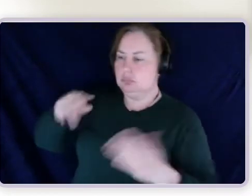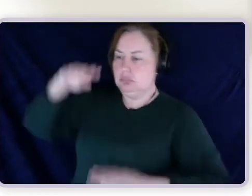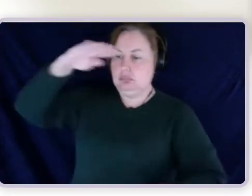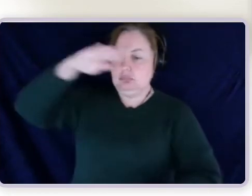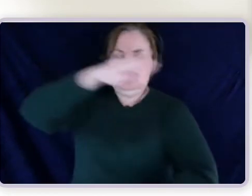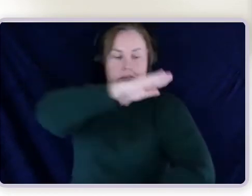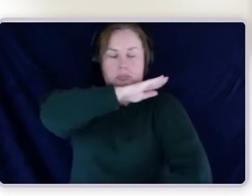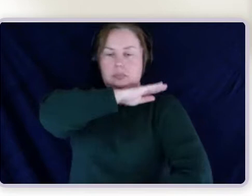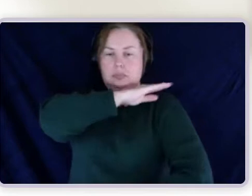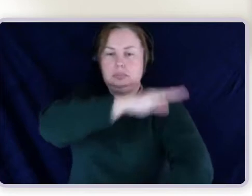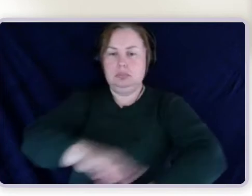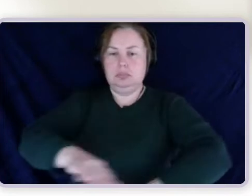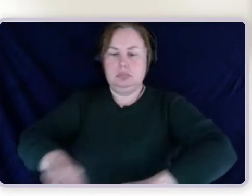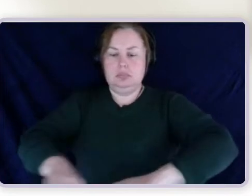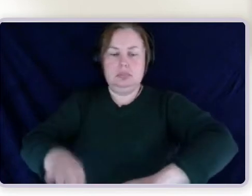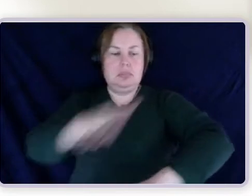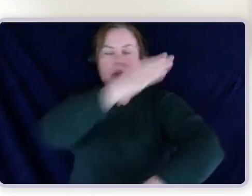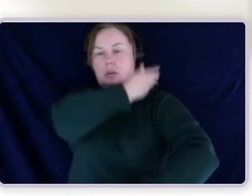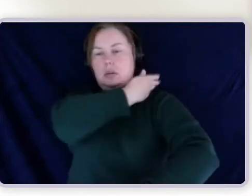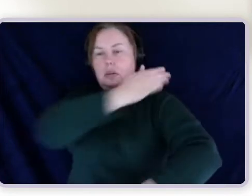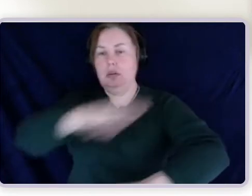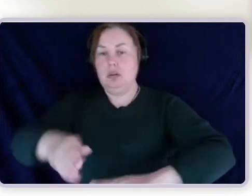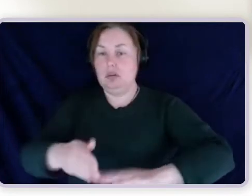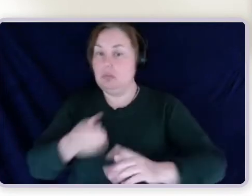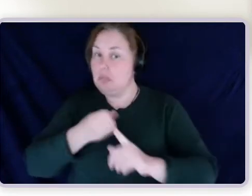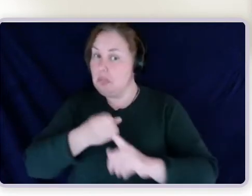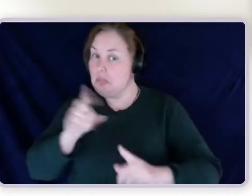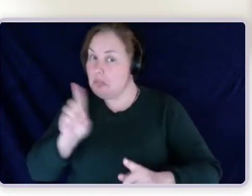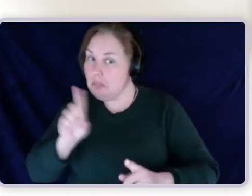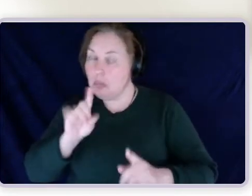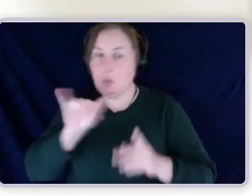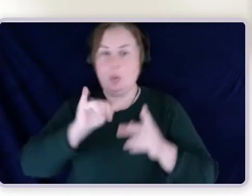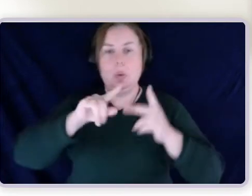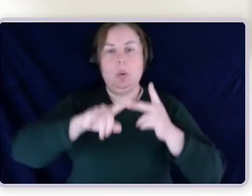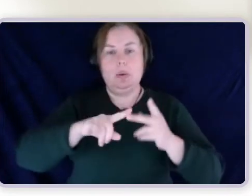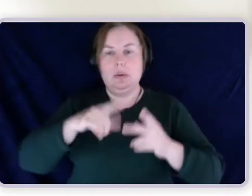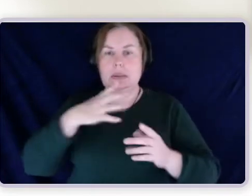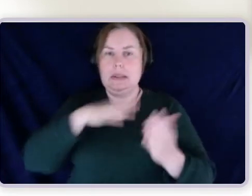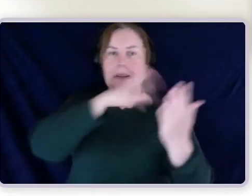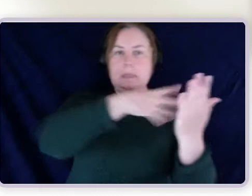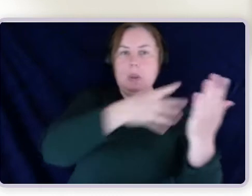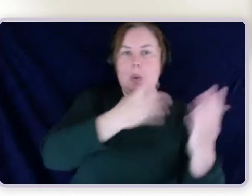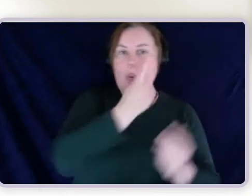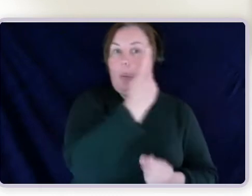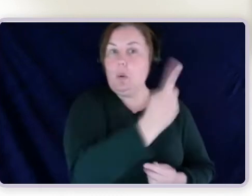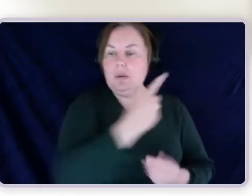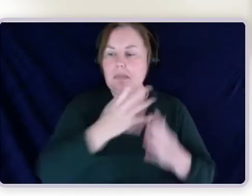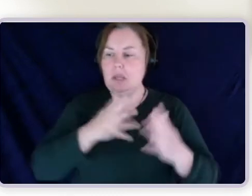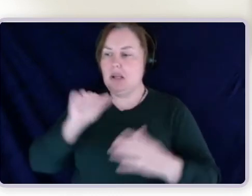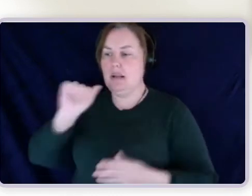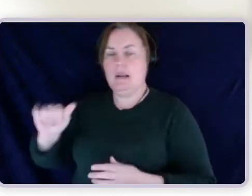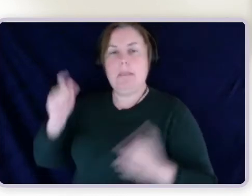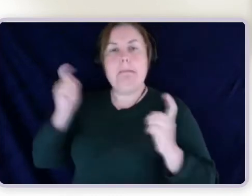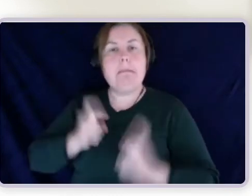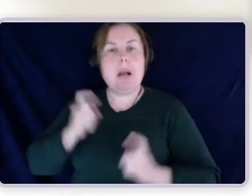or whether it's just generally affecting them and needs to be assessed on table one. It's preventing them from being